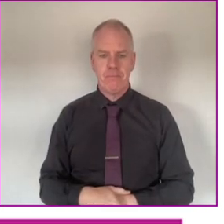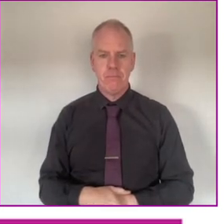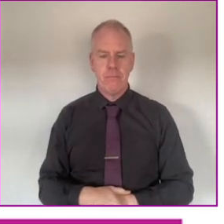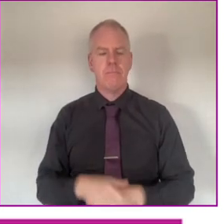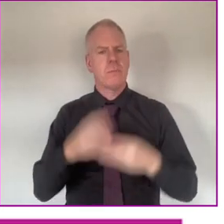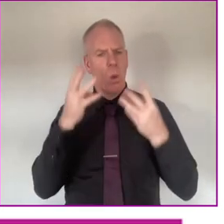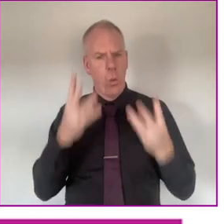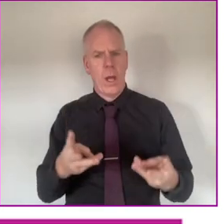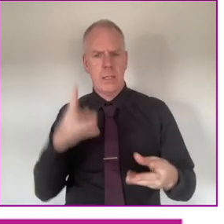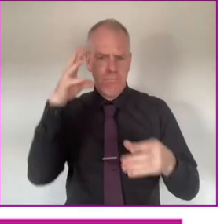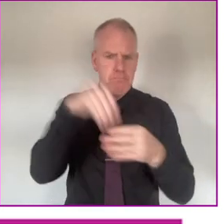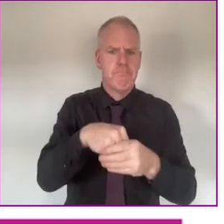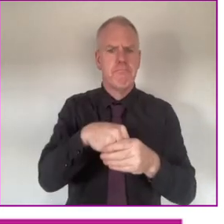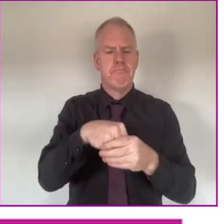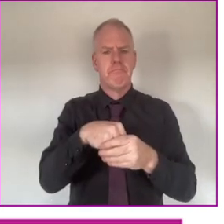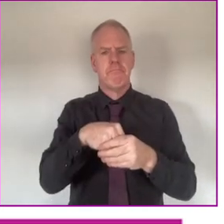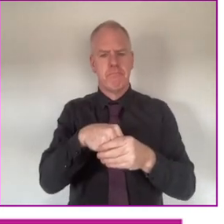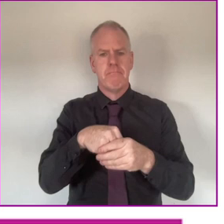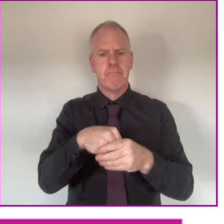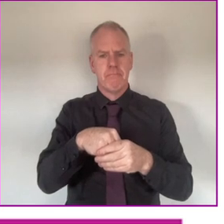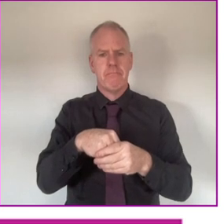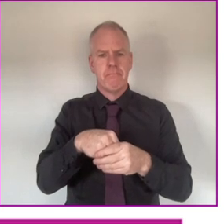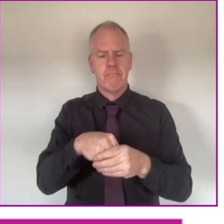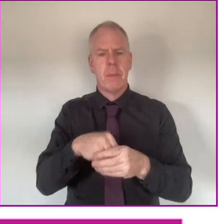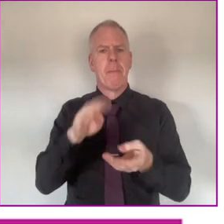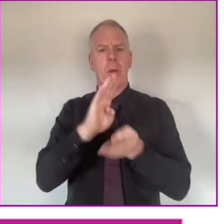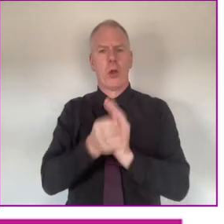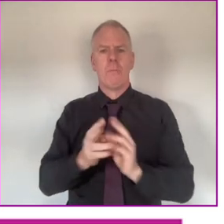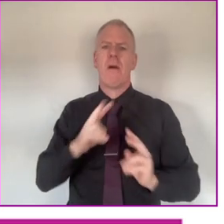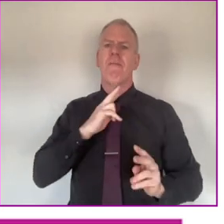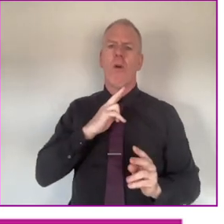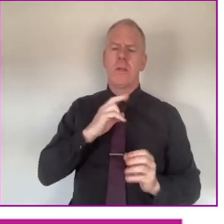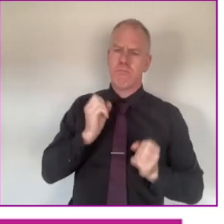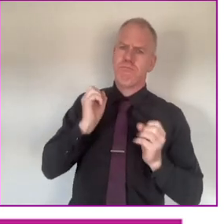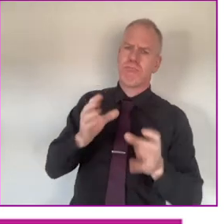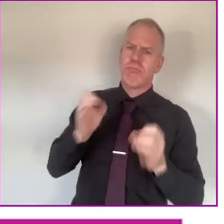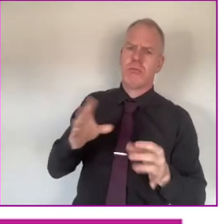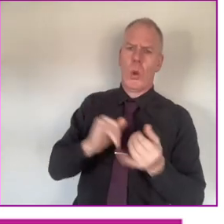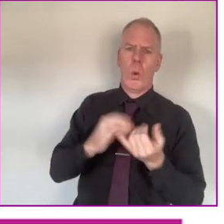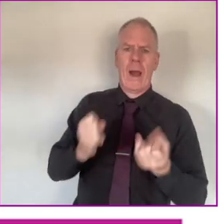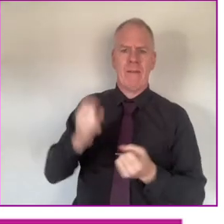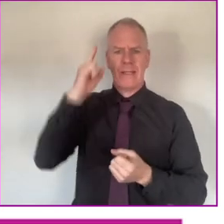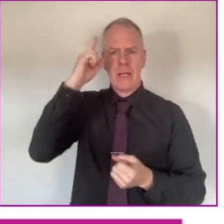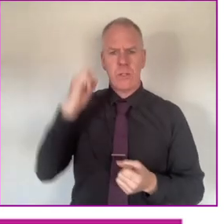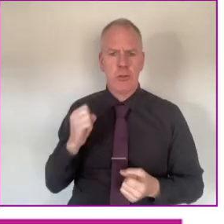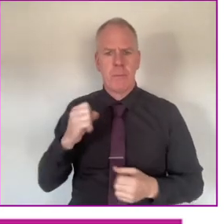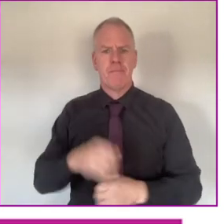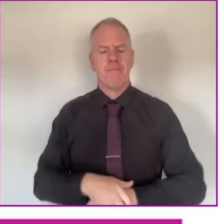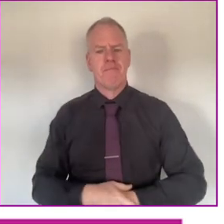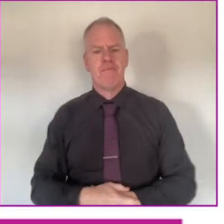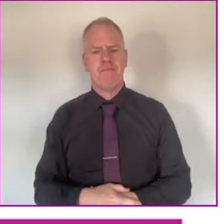We want to play a part in this being the voice of people with Down Syndrome.